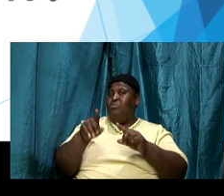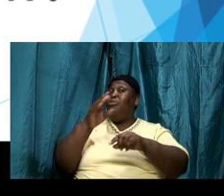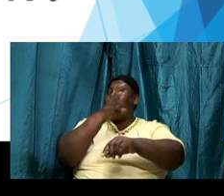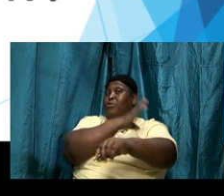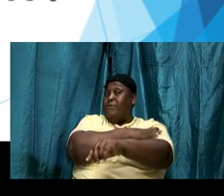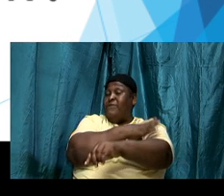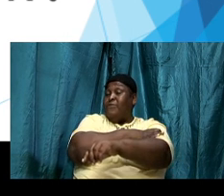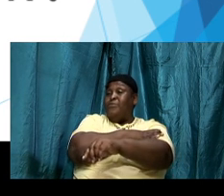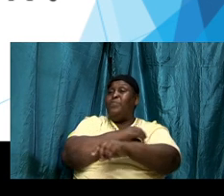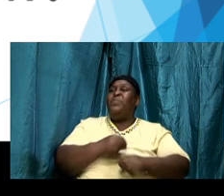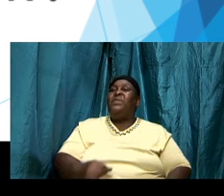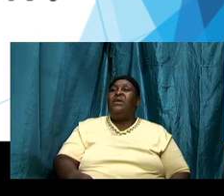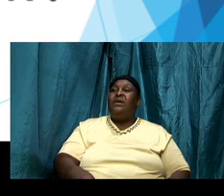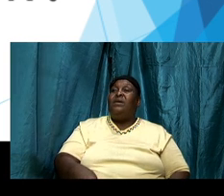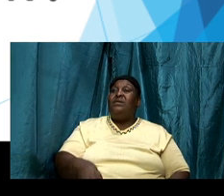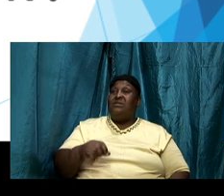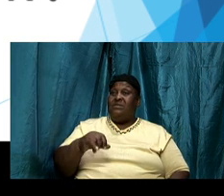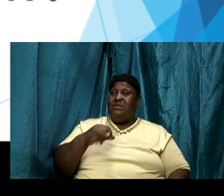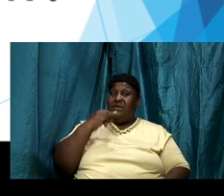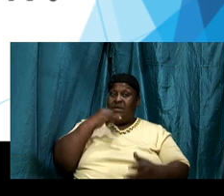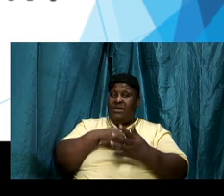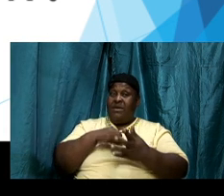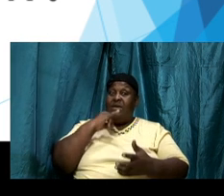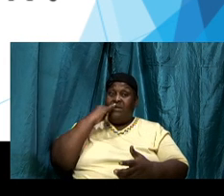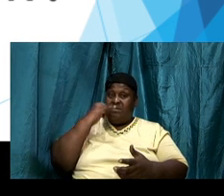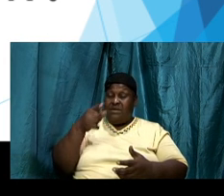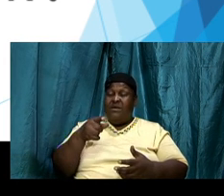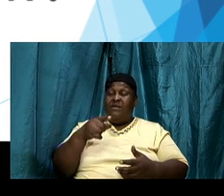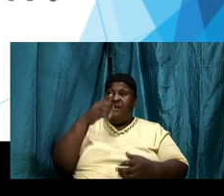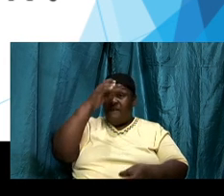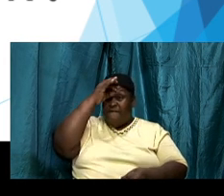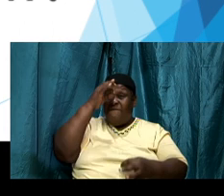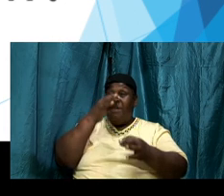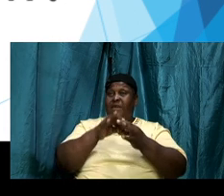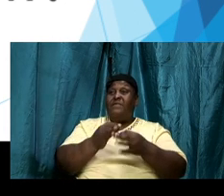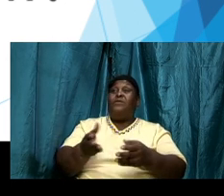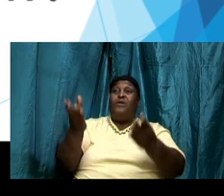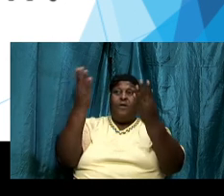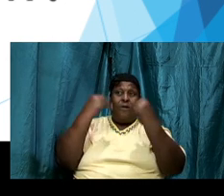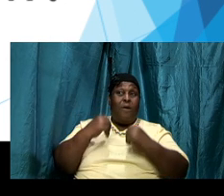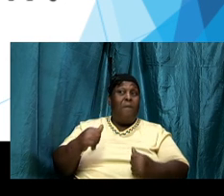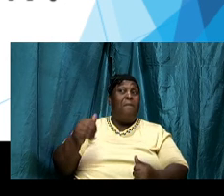and it says faith cometh by hearing